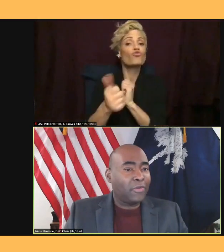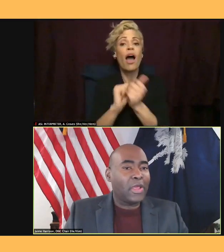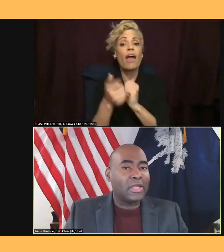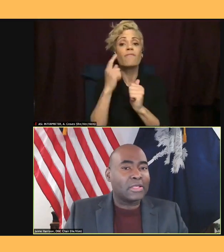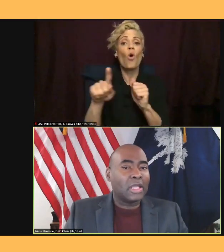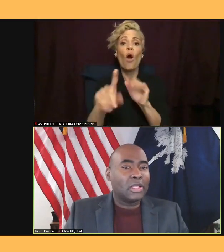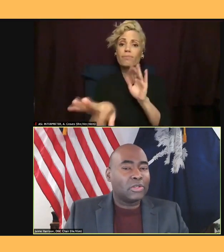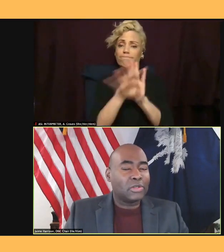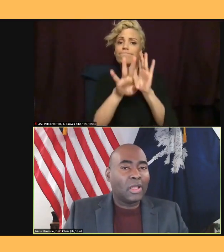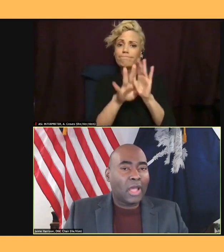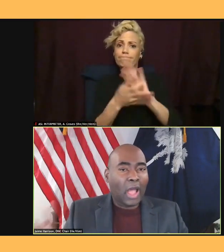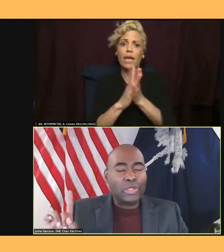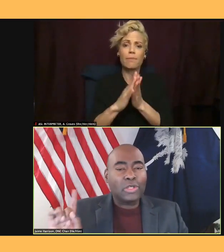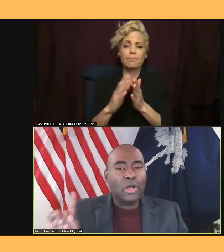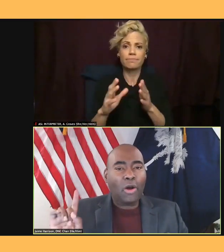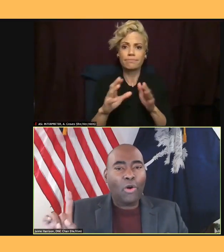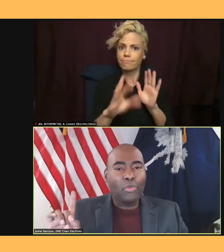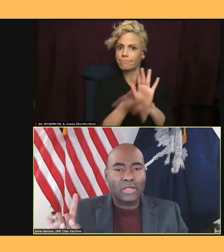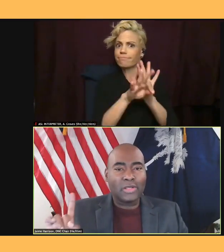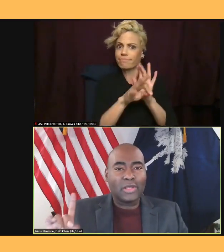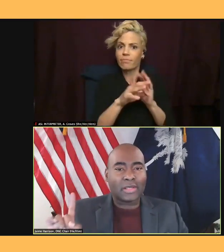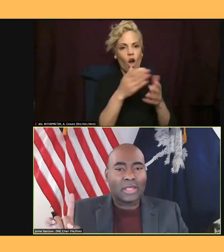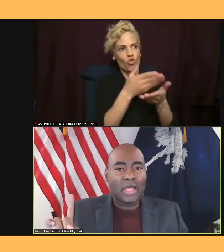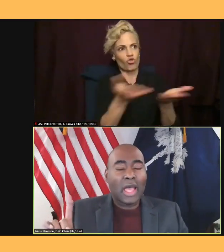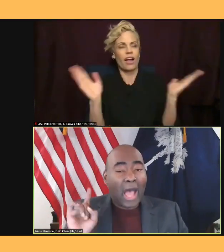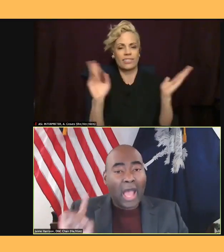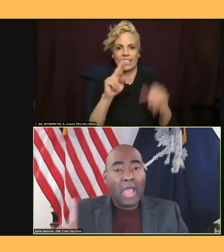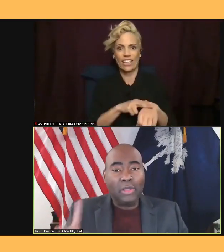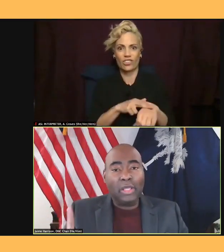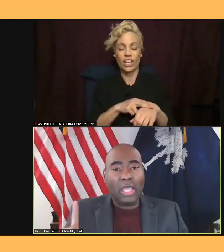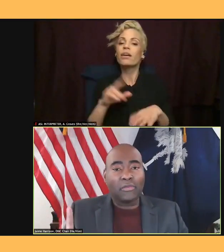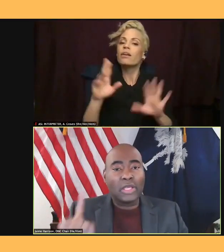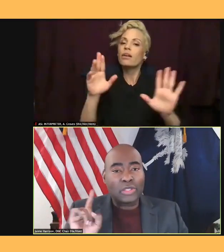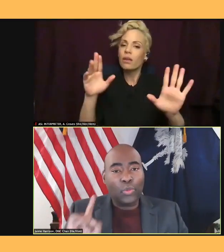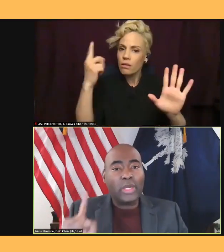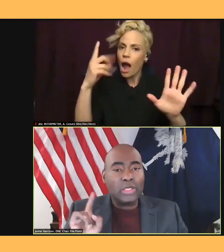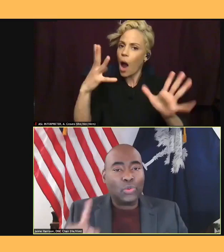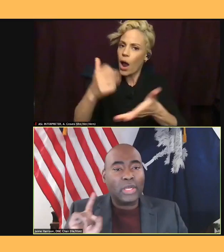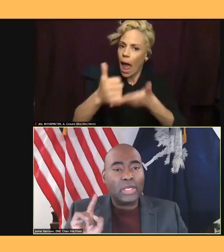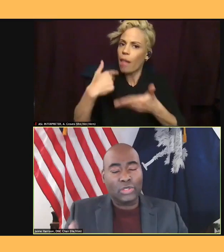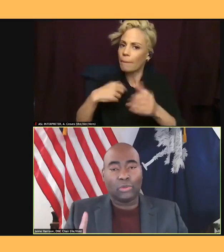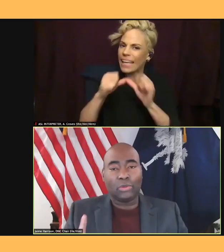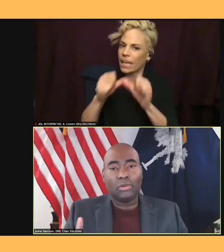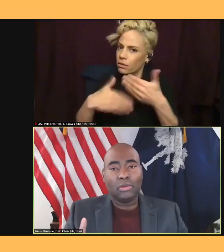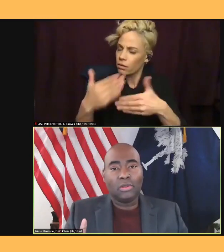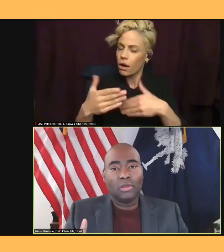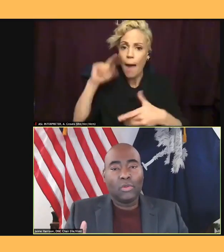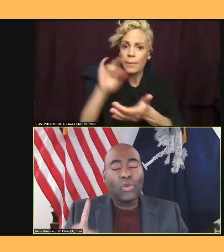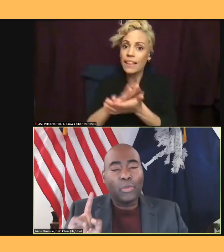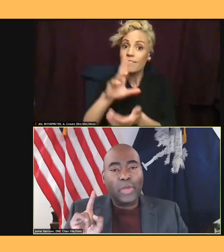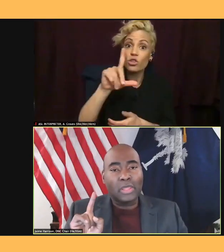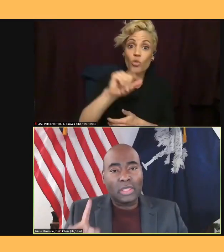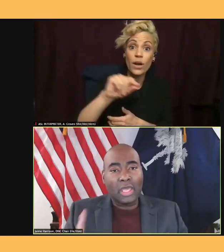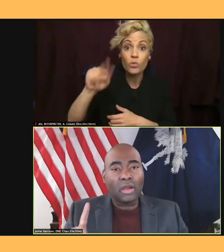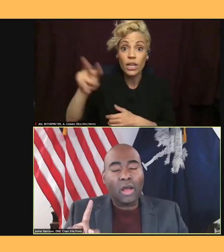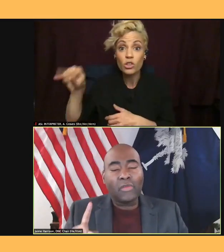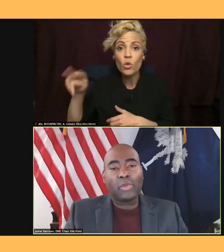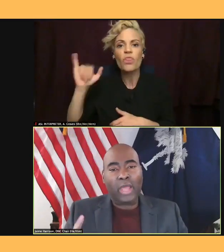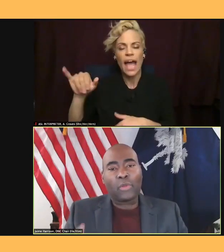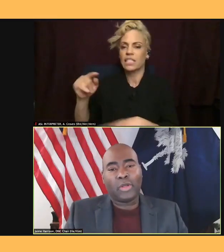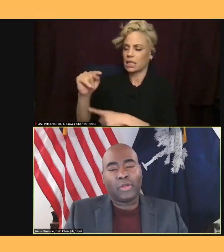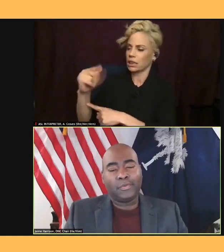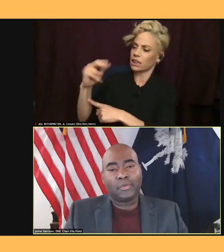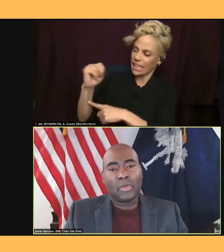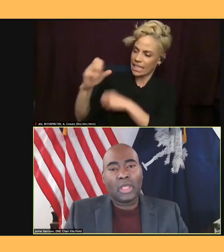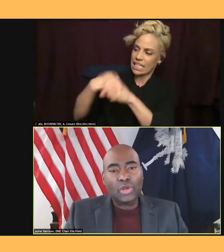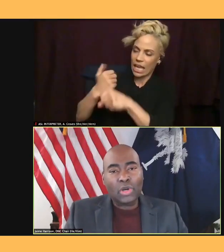I want you to hold me to this. I believe that 2022 will be the year of the Black women in